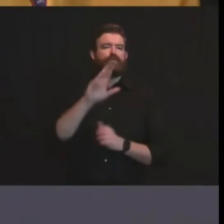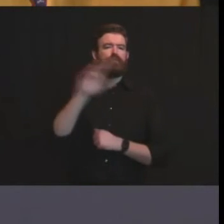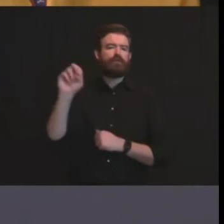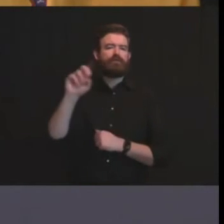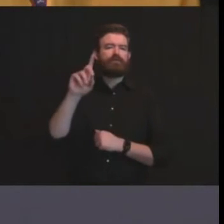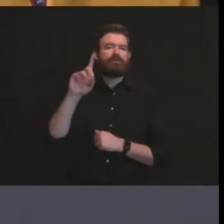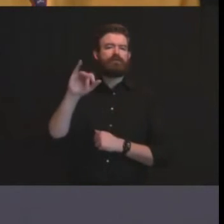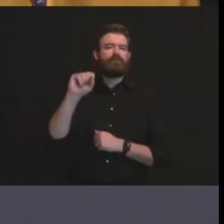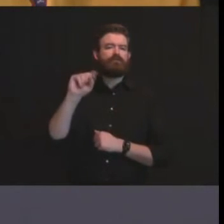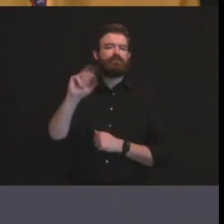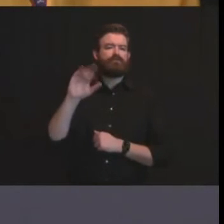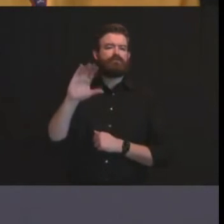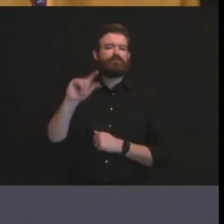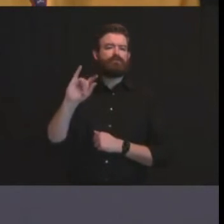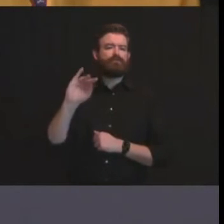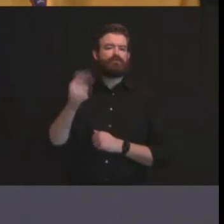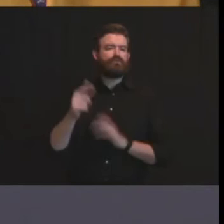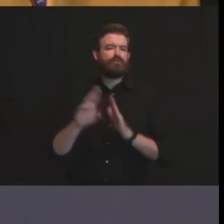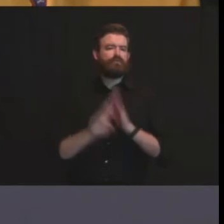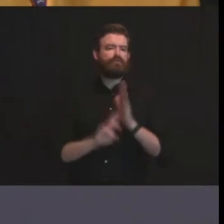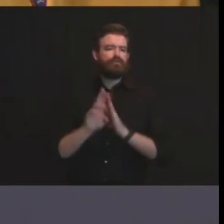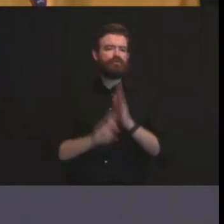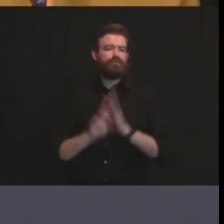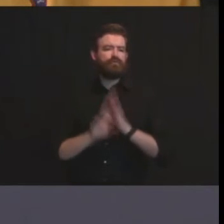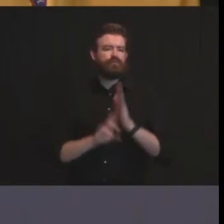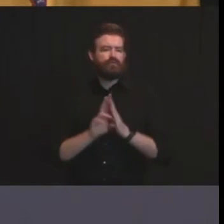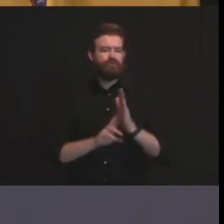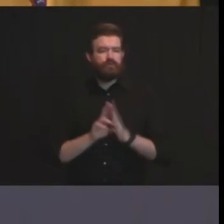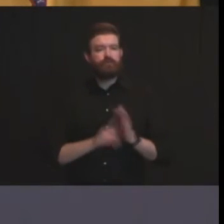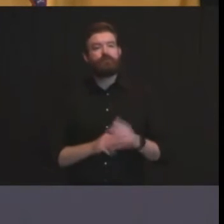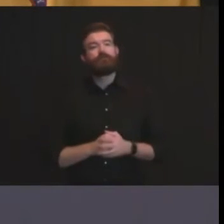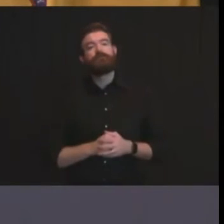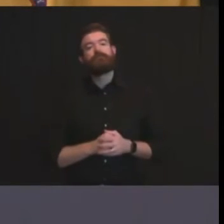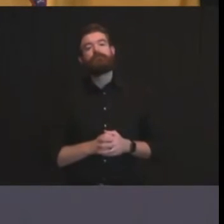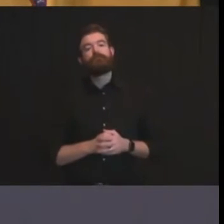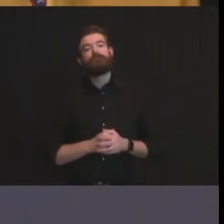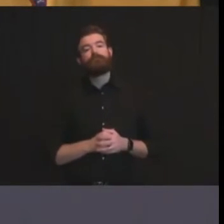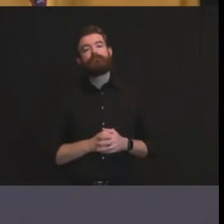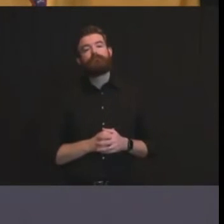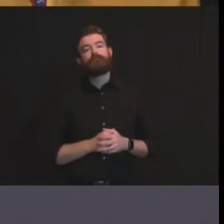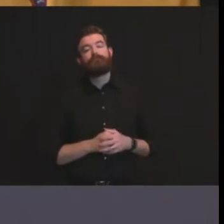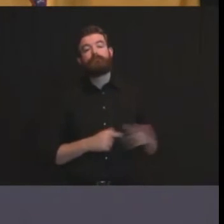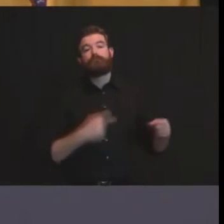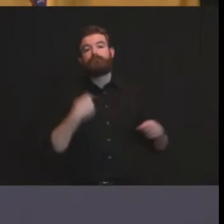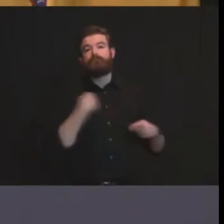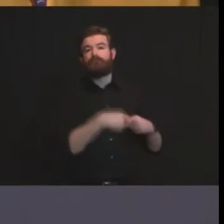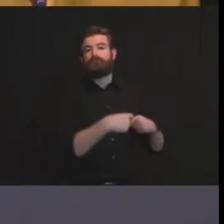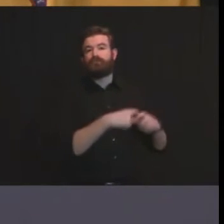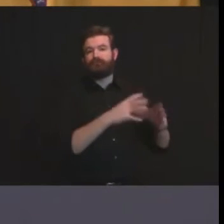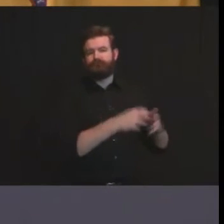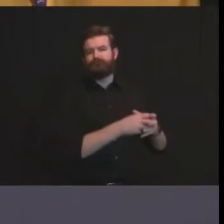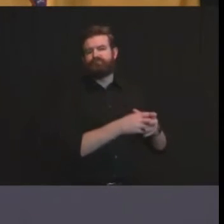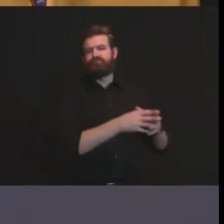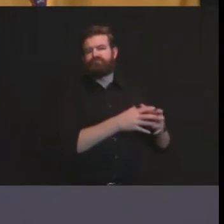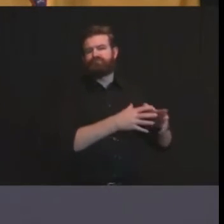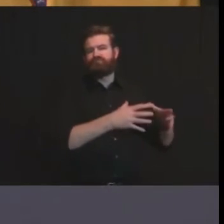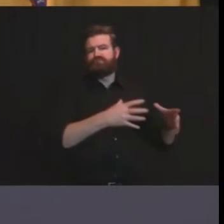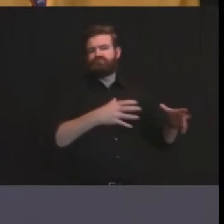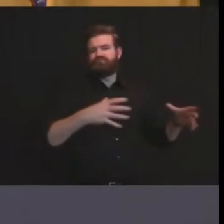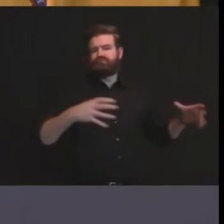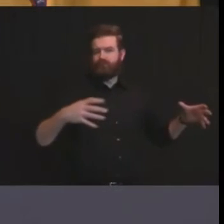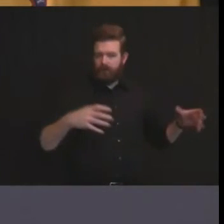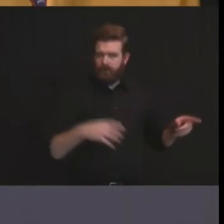of the latino population over the past decade given your role as the de facto leader of the democratic party and your well-documented emphasis on